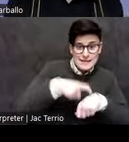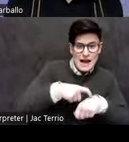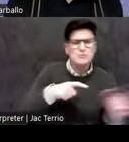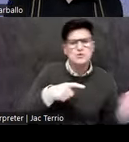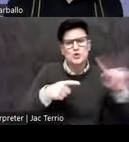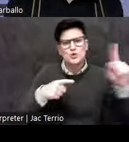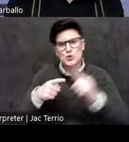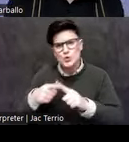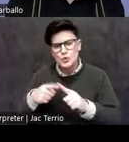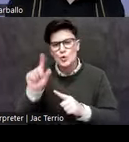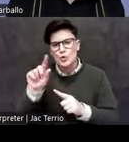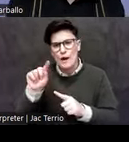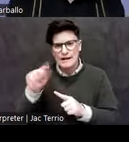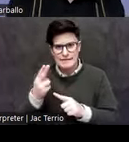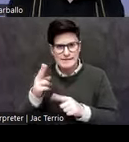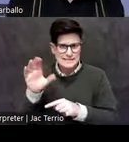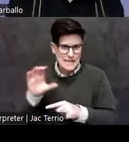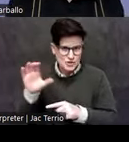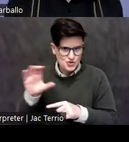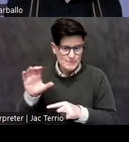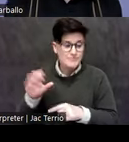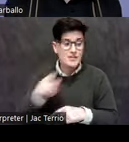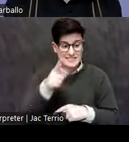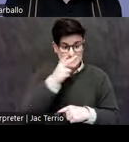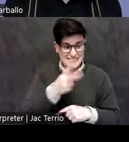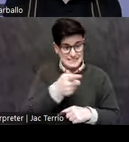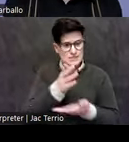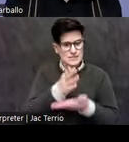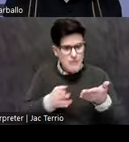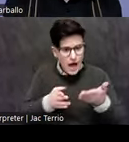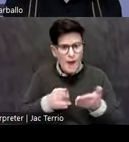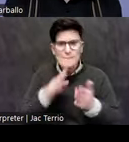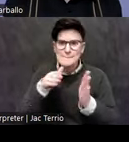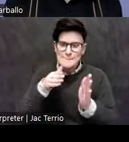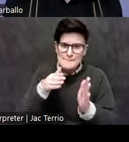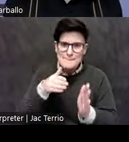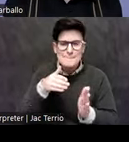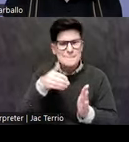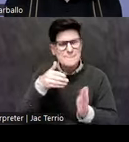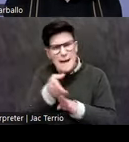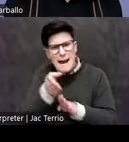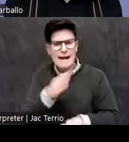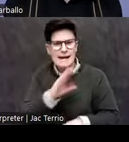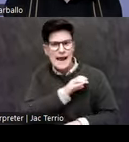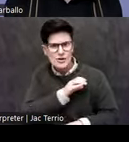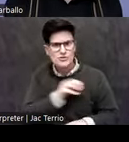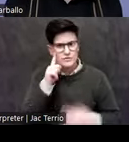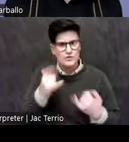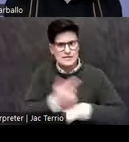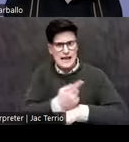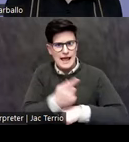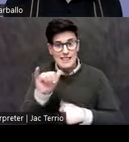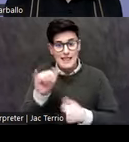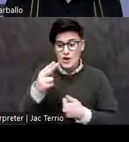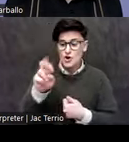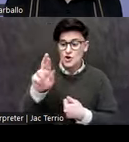here you can see this pivotal encounter with some of the protagonists for today. So for instance, Hernando Cortes